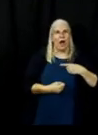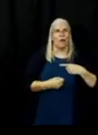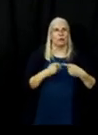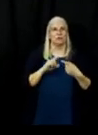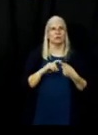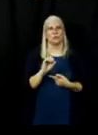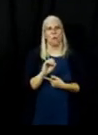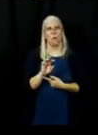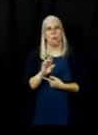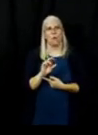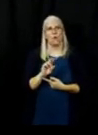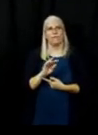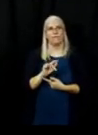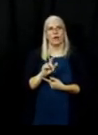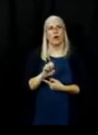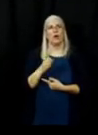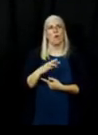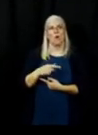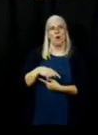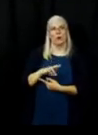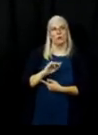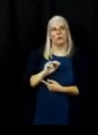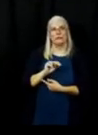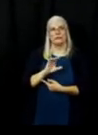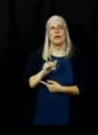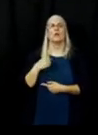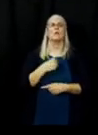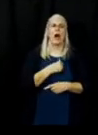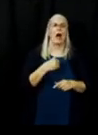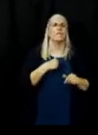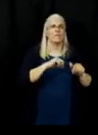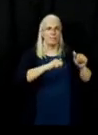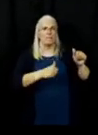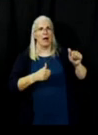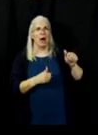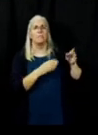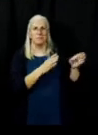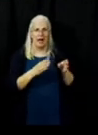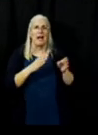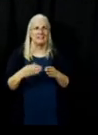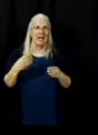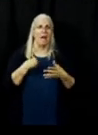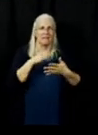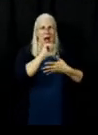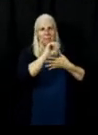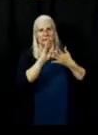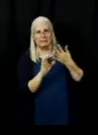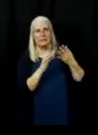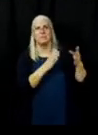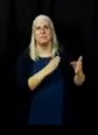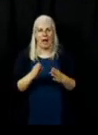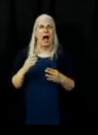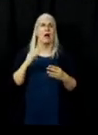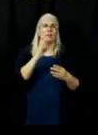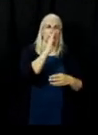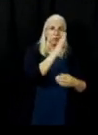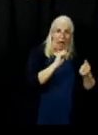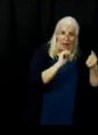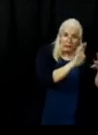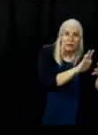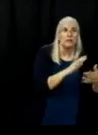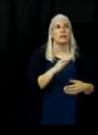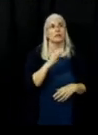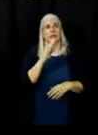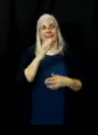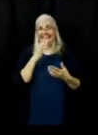backup plans or contingency plans or alternate plans there in the event that this direct attack or direct action on the fire's edge does not